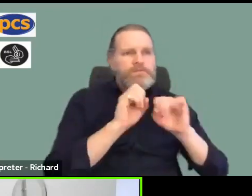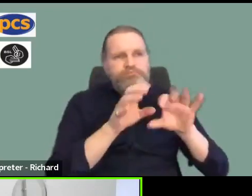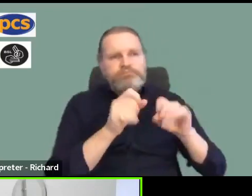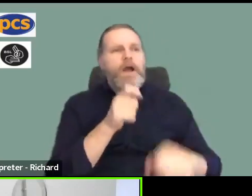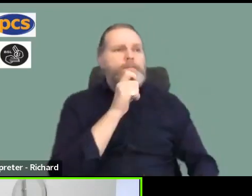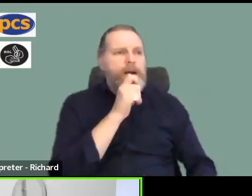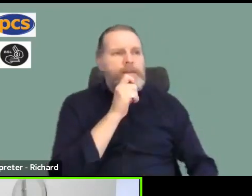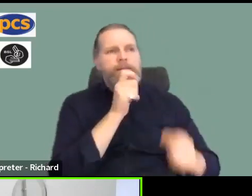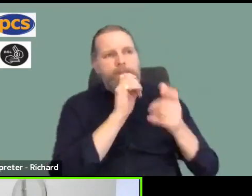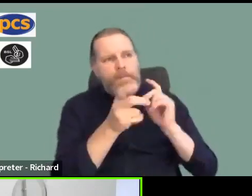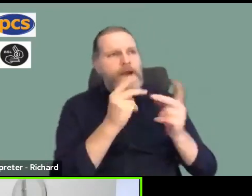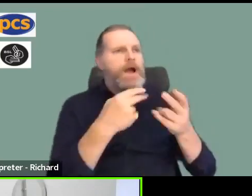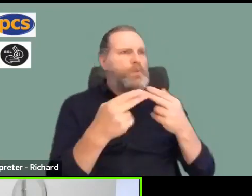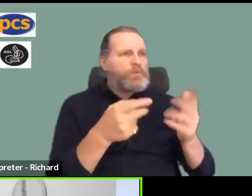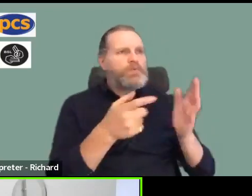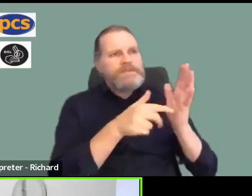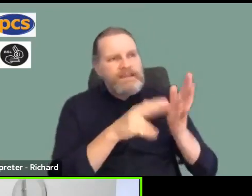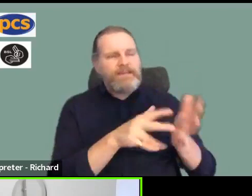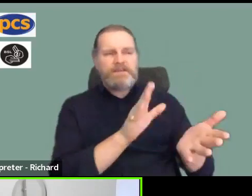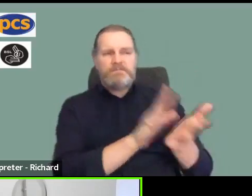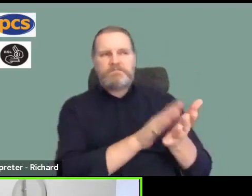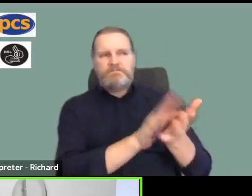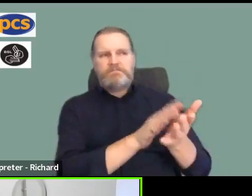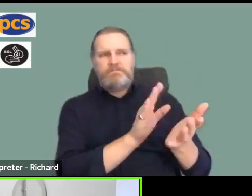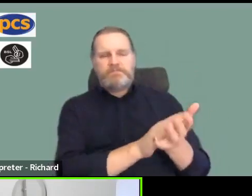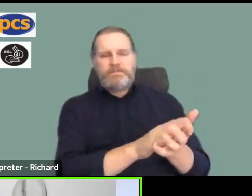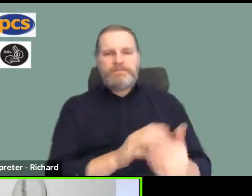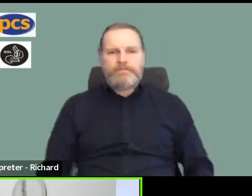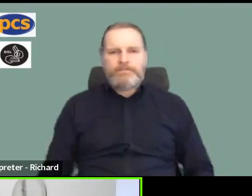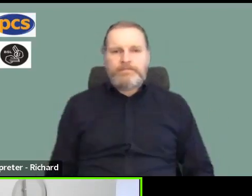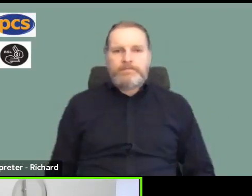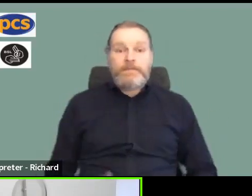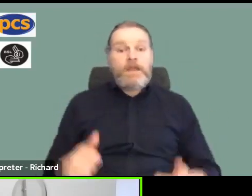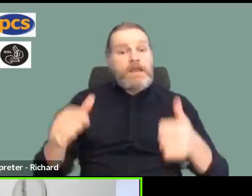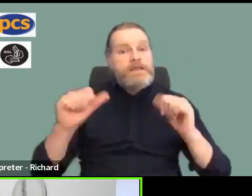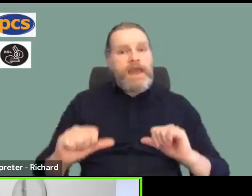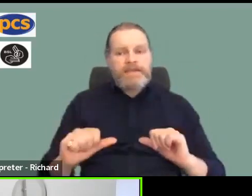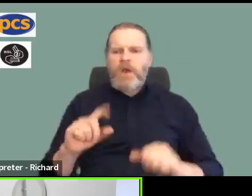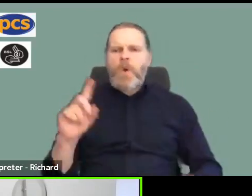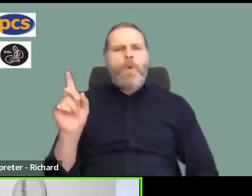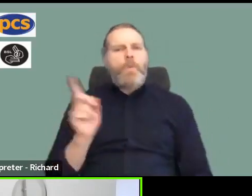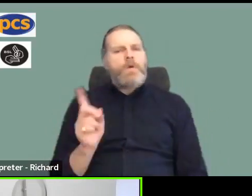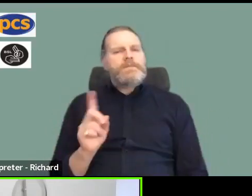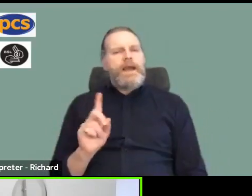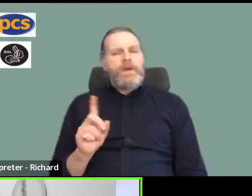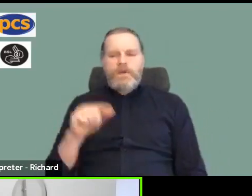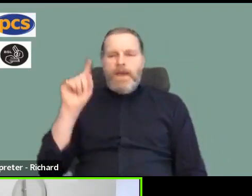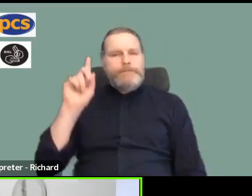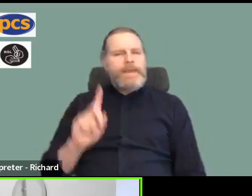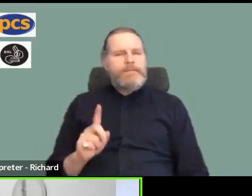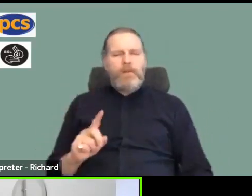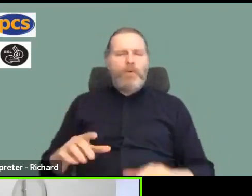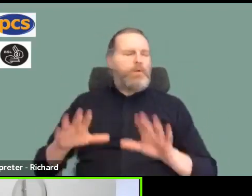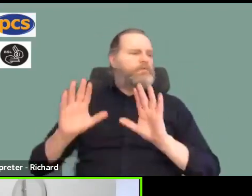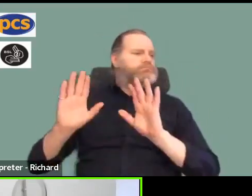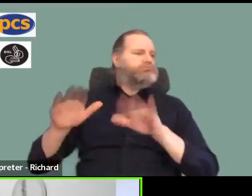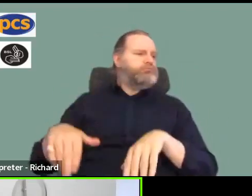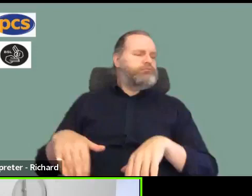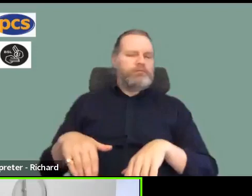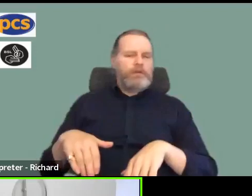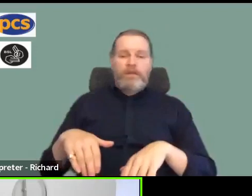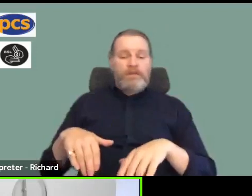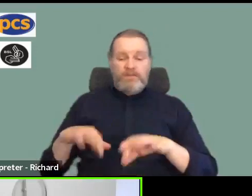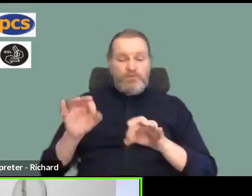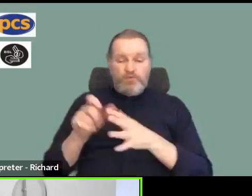Michael, I think we need to assess inactive members, members that only sign up in case they have a workplace issue. That's where the problem is coming